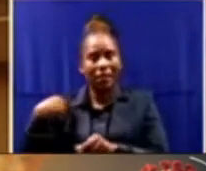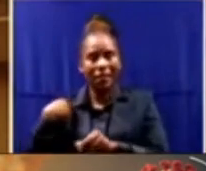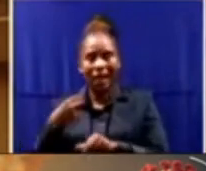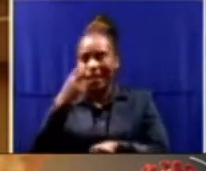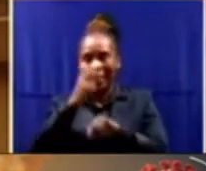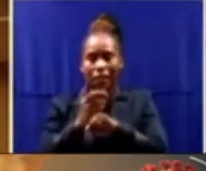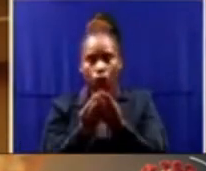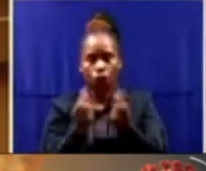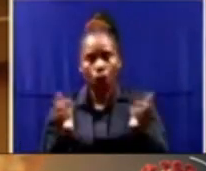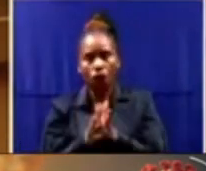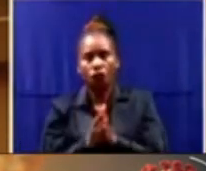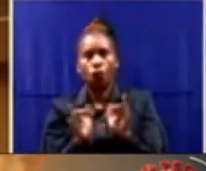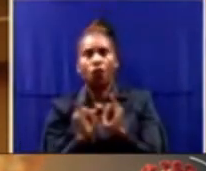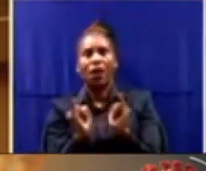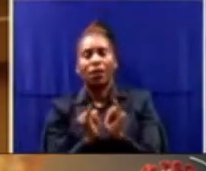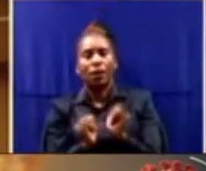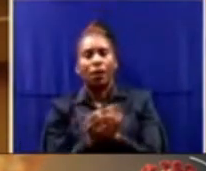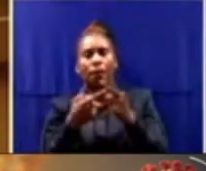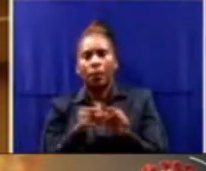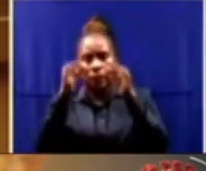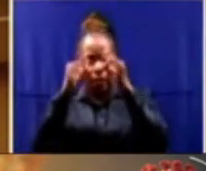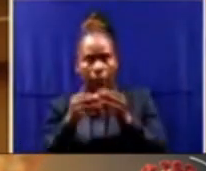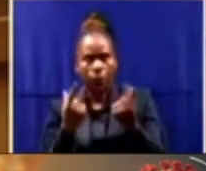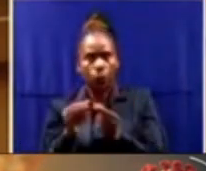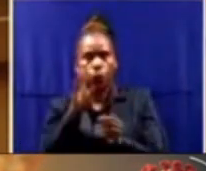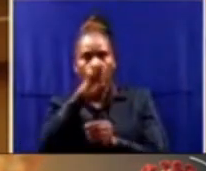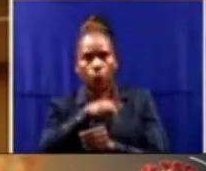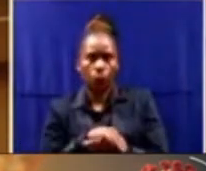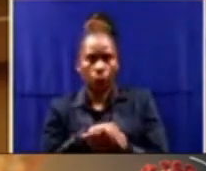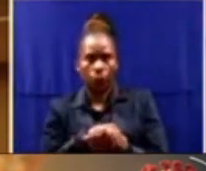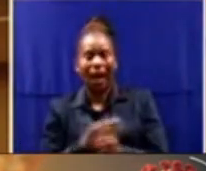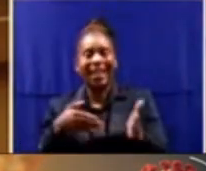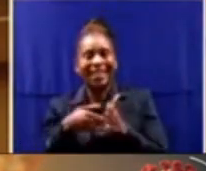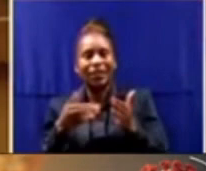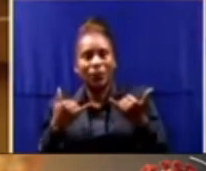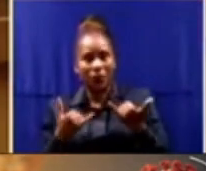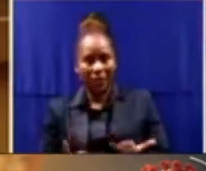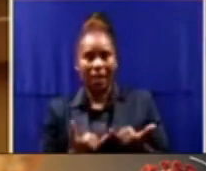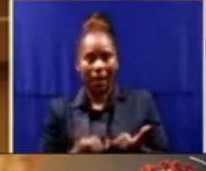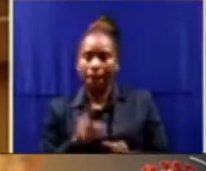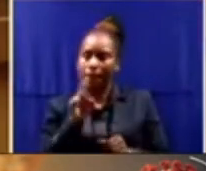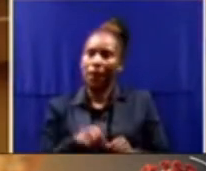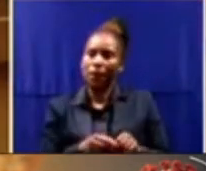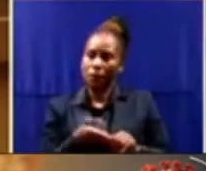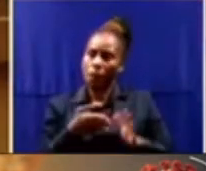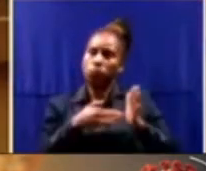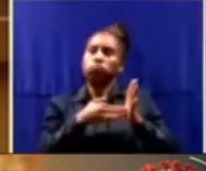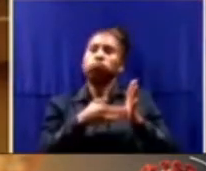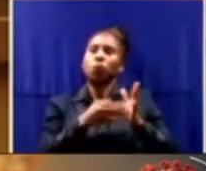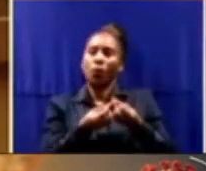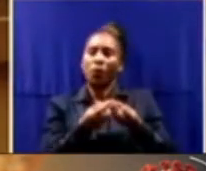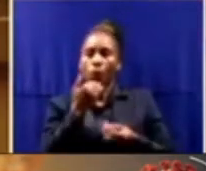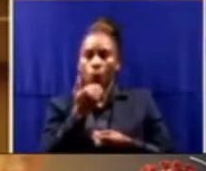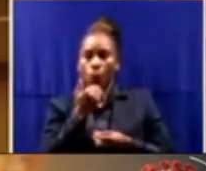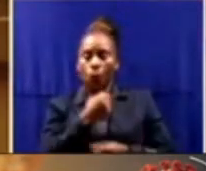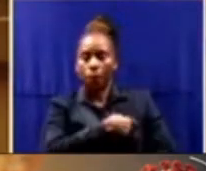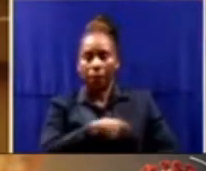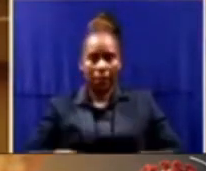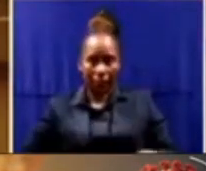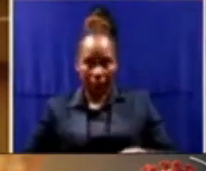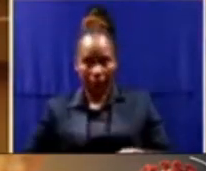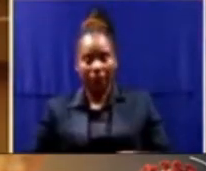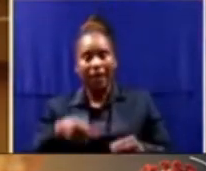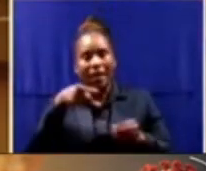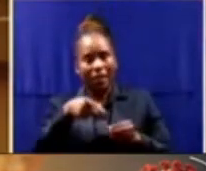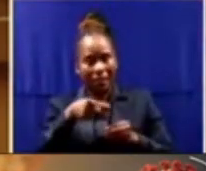over which he has presided, the buck today must stop with the President. Fundamentally, though, this is a debate about justice